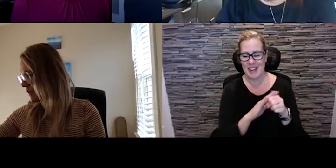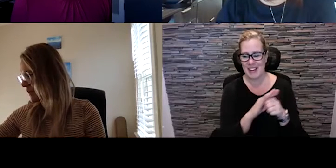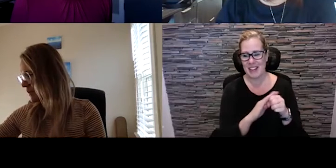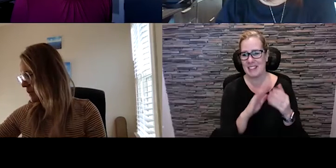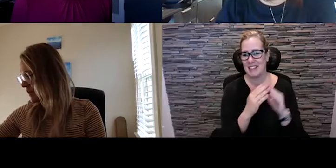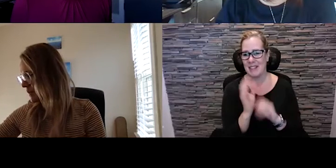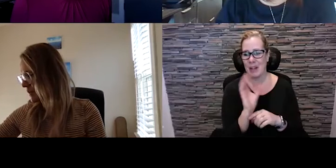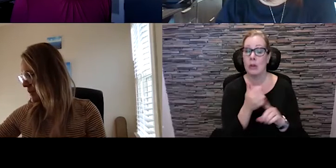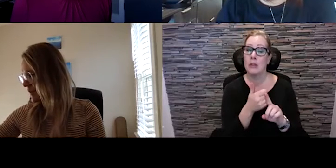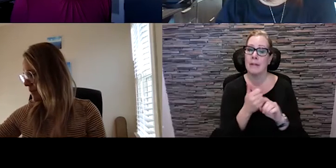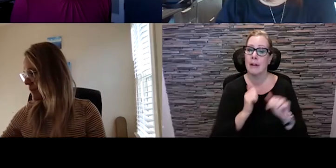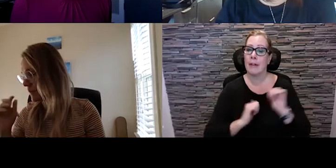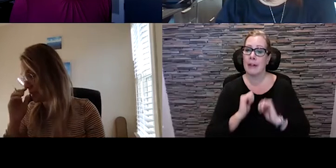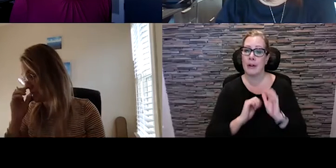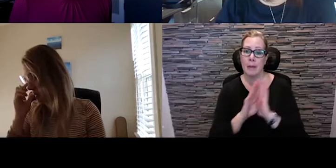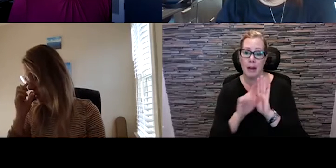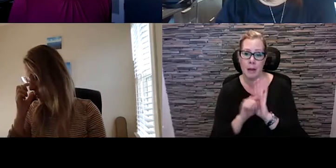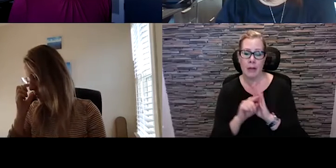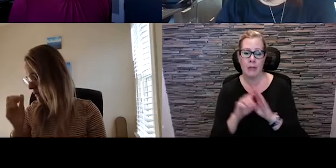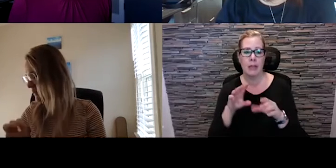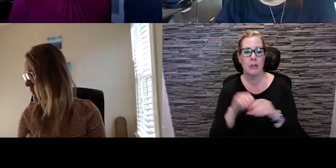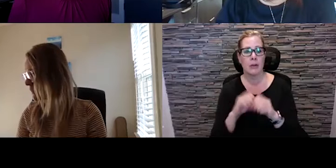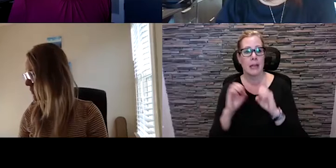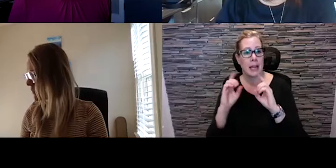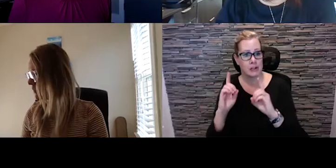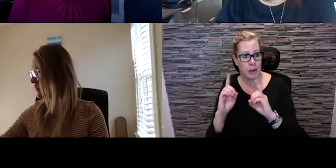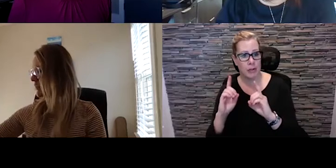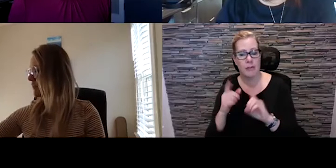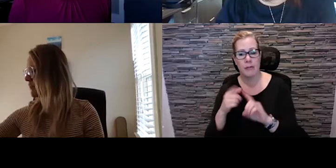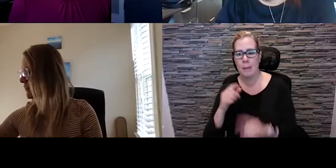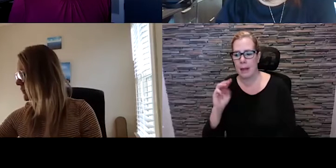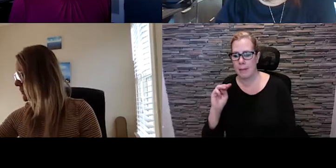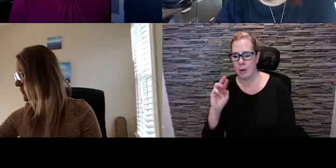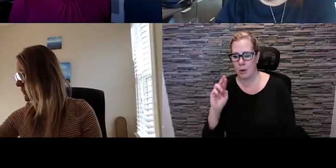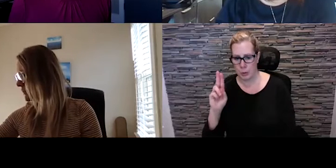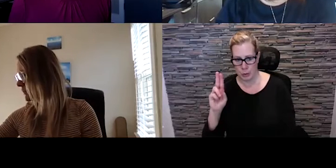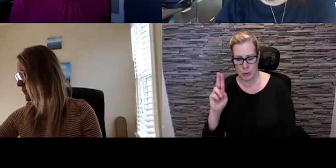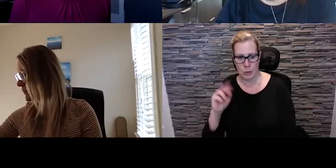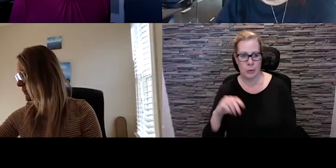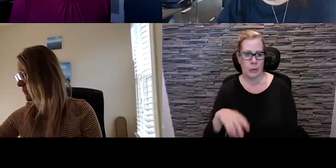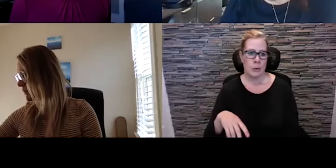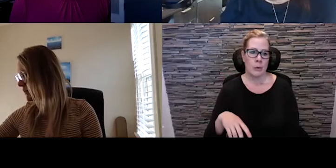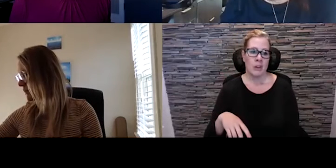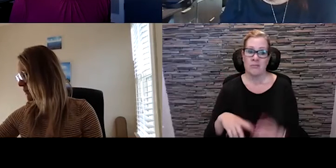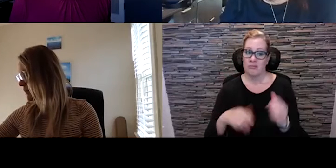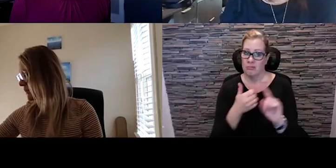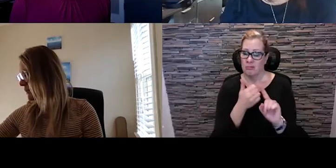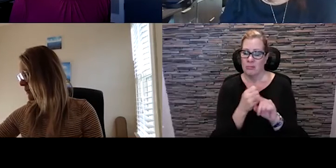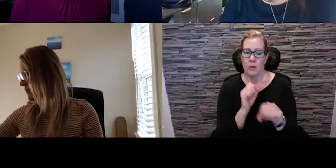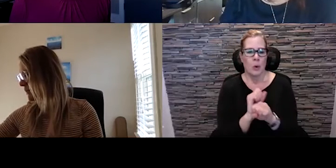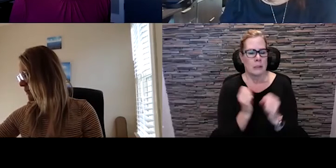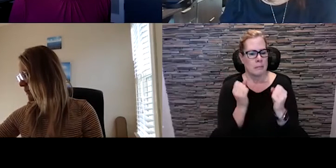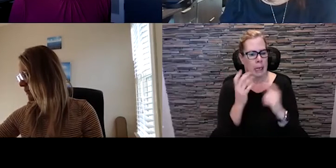theatre background, including educational experience at Mount Royal College, and has worked for various non-profit